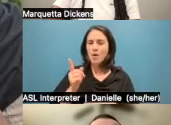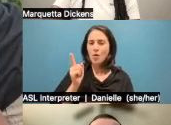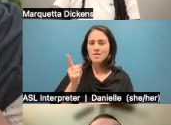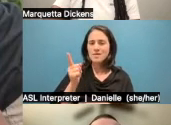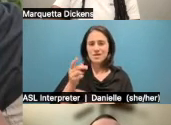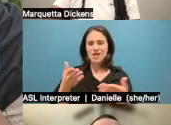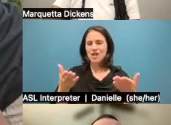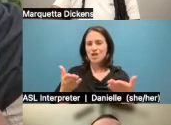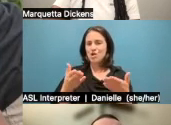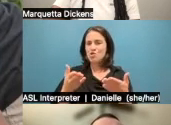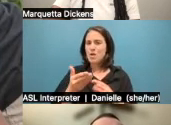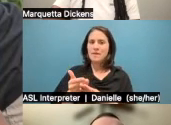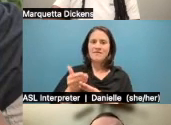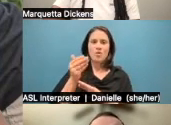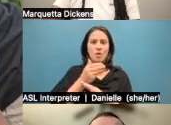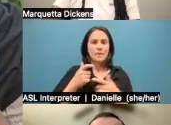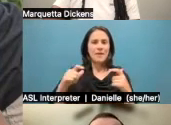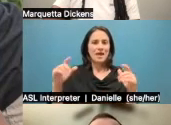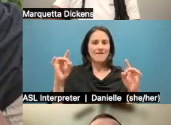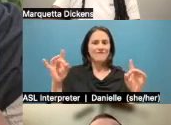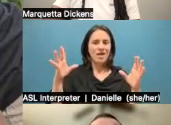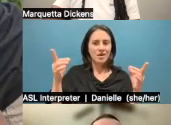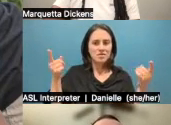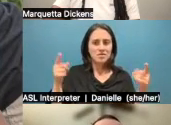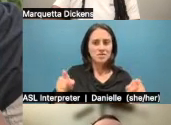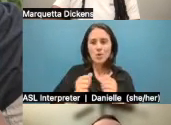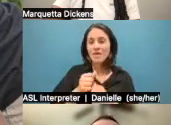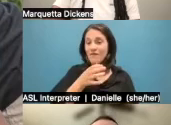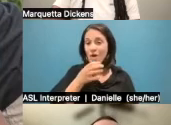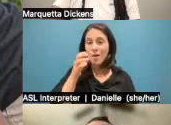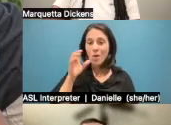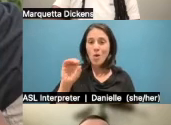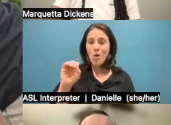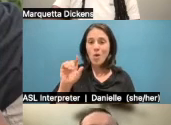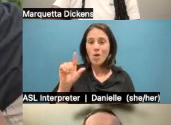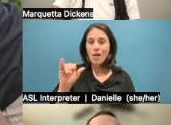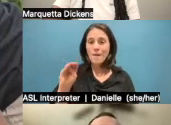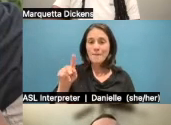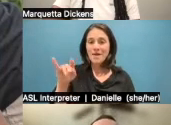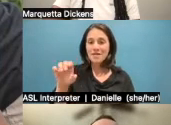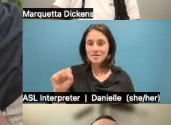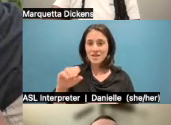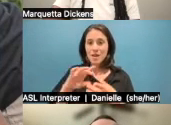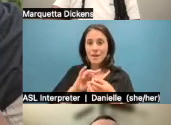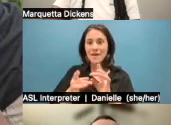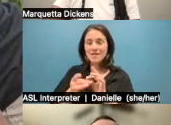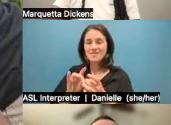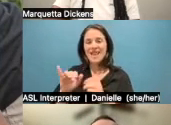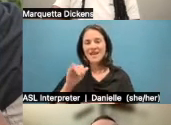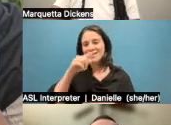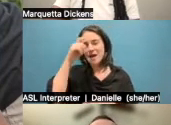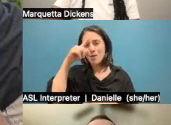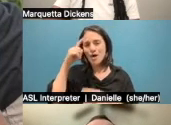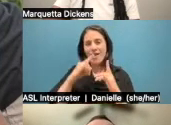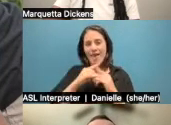a big, a big event that they're having, uh, with the farm, the farm Olympics, um, where essentially they, but it's a summer camp where a bunch of kids come to Princeville